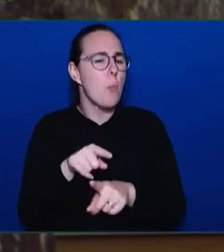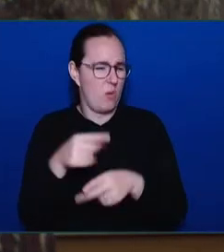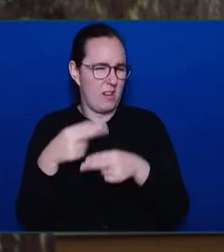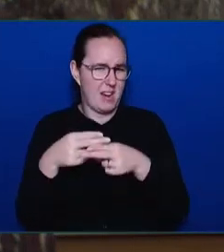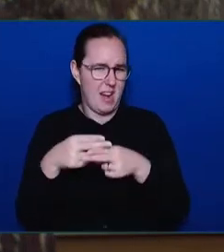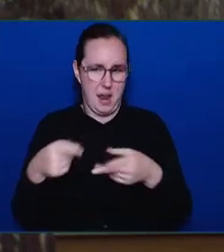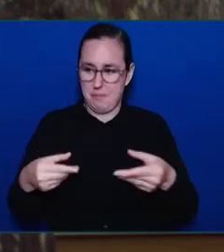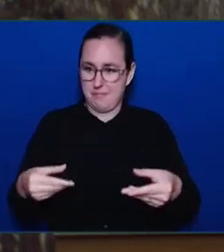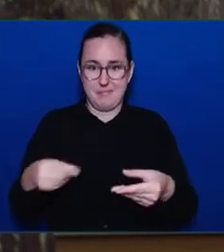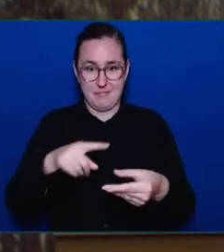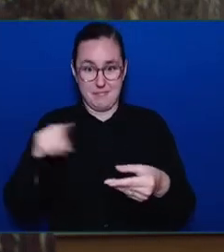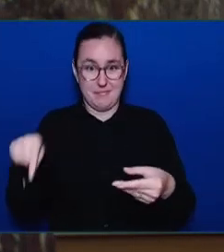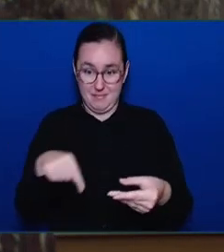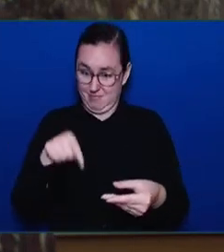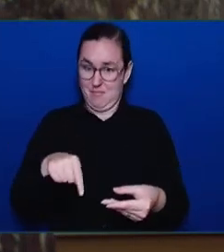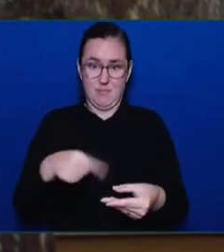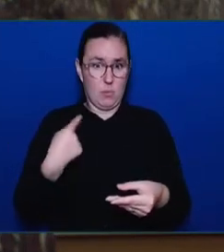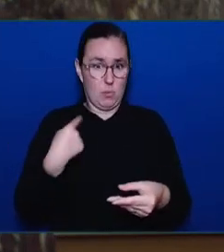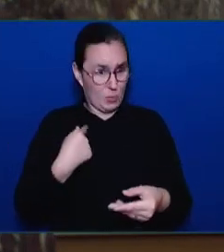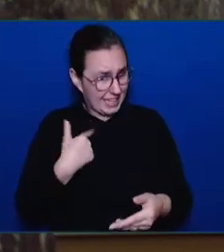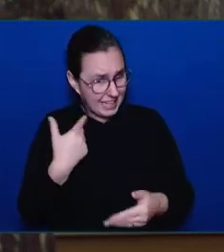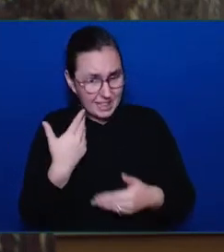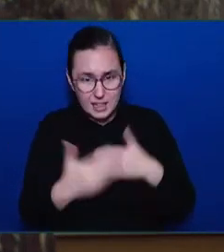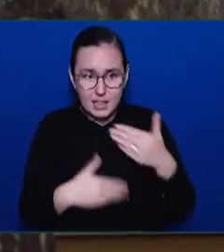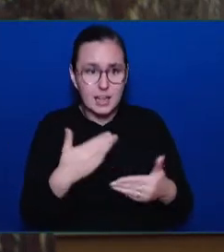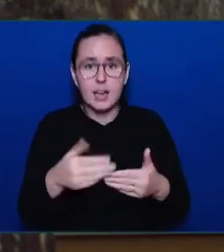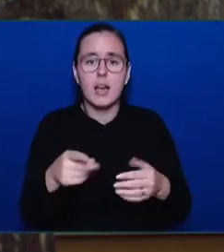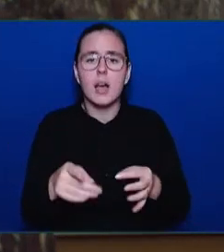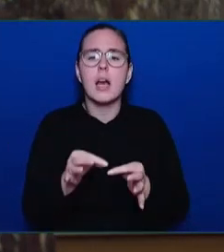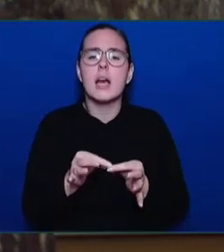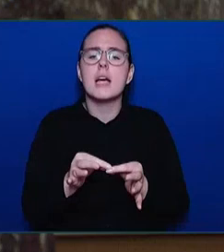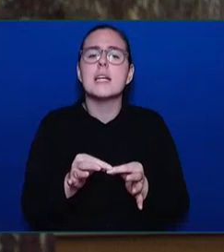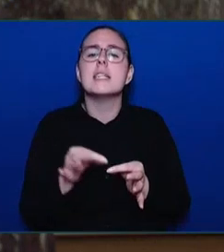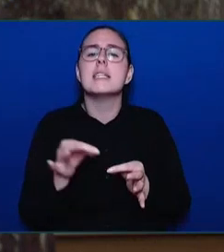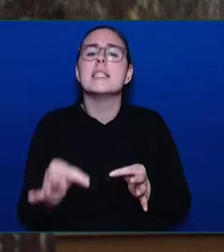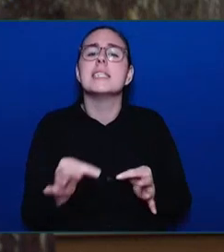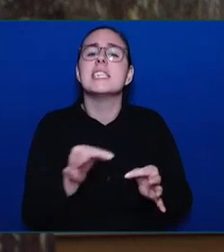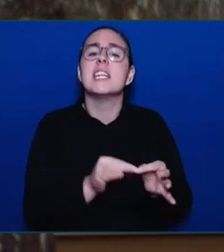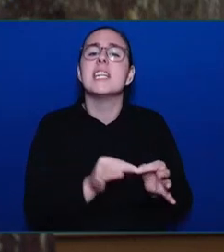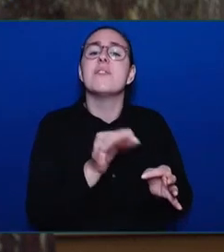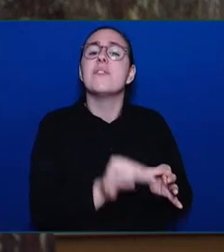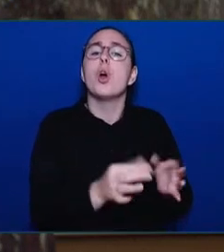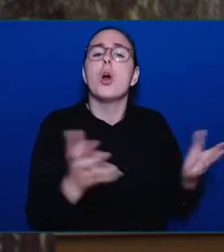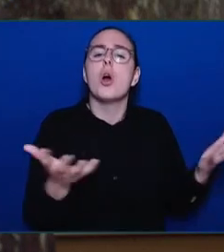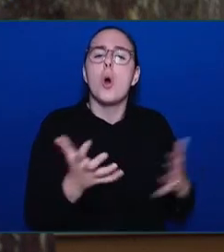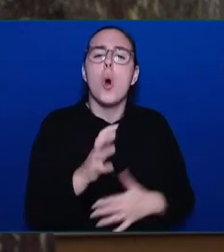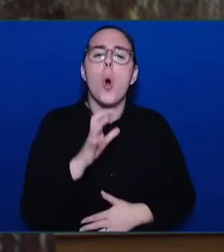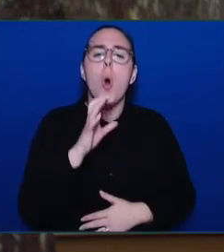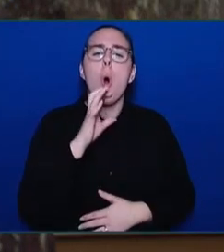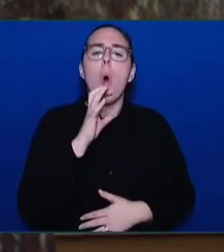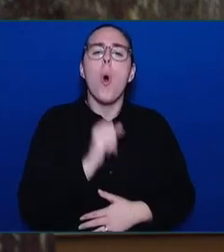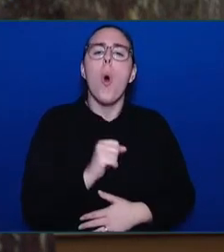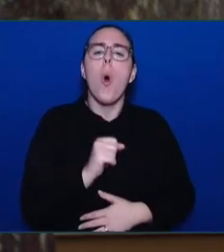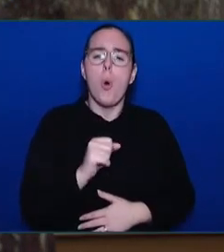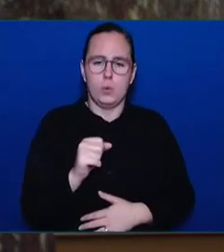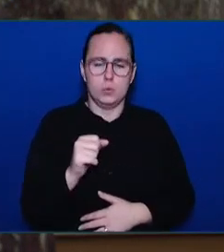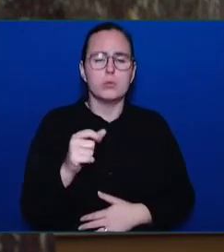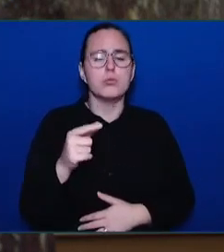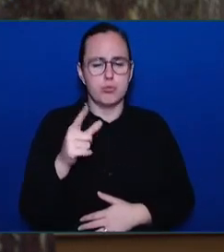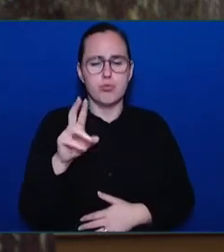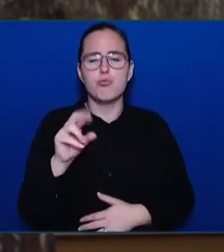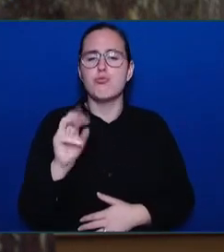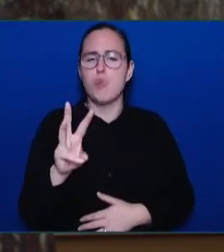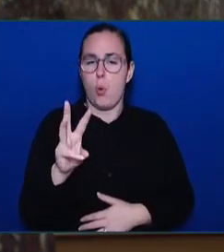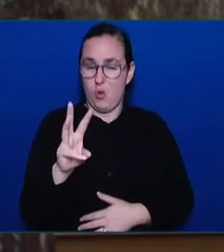process of deferral of old-growth. That process is a very inclusive one. includes every First Nation.